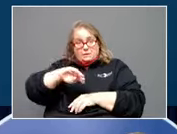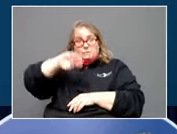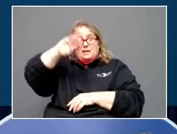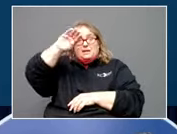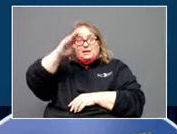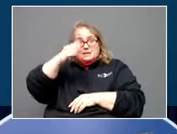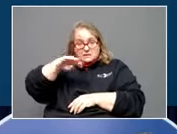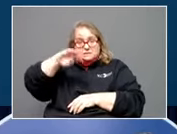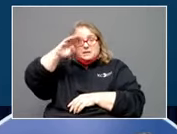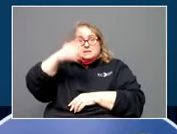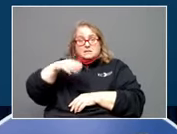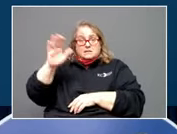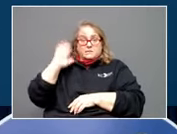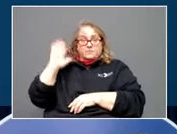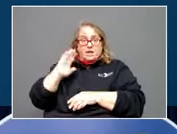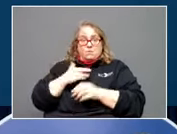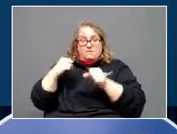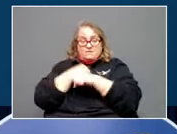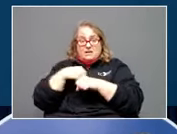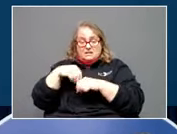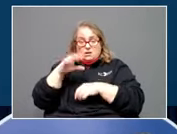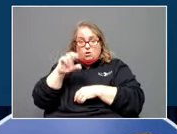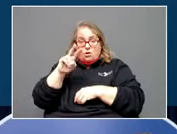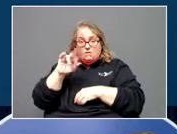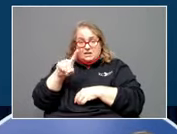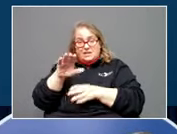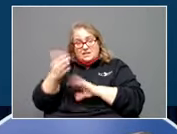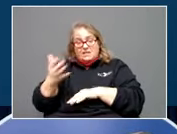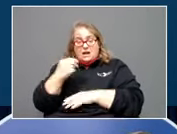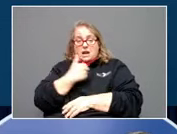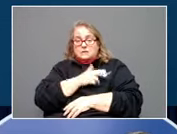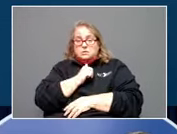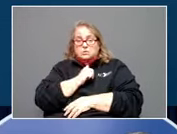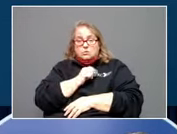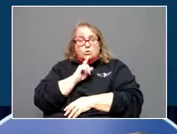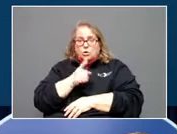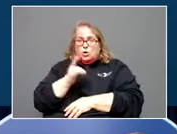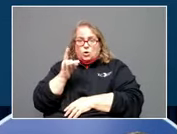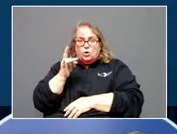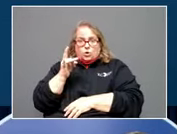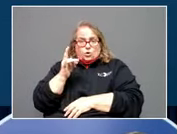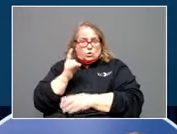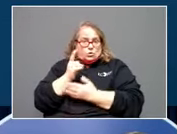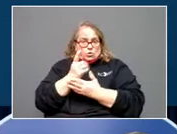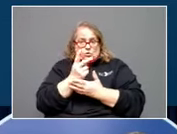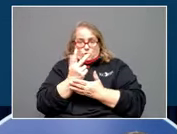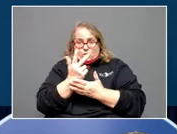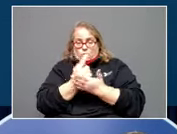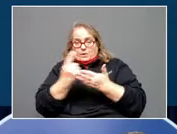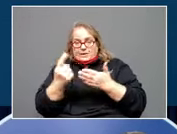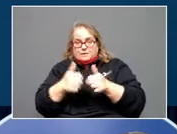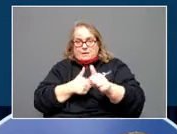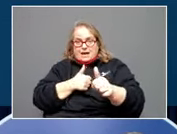back in our fight against COVID, deaths and hospitalizations were just a couple weeks behind and also peaked